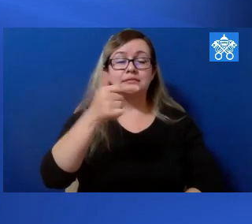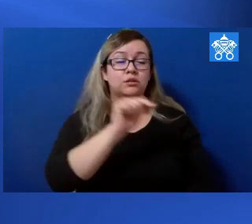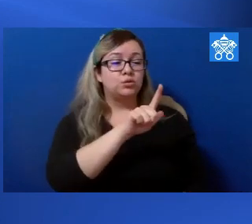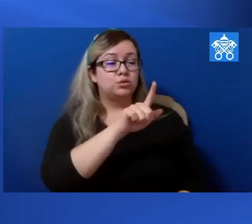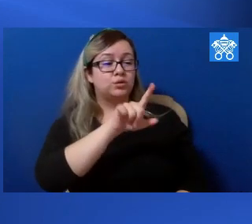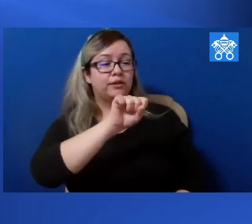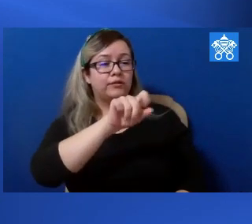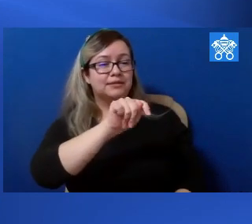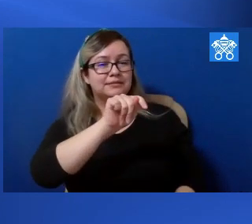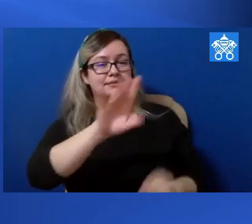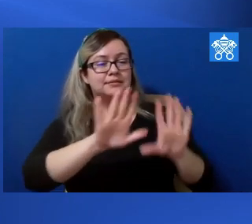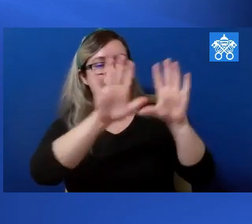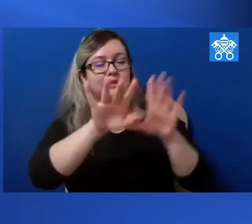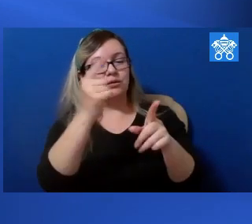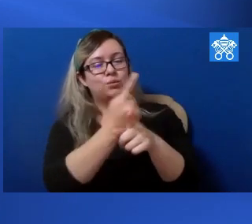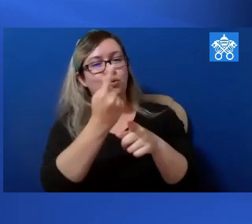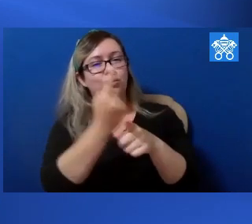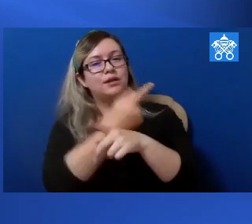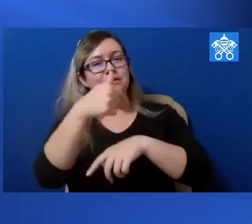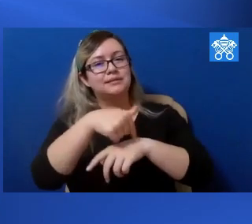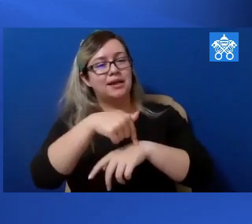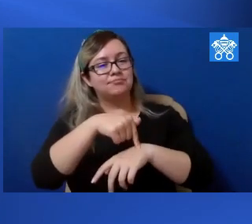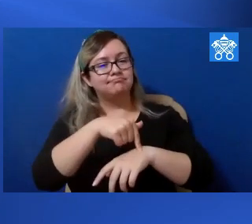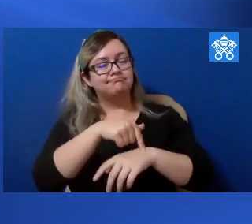21st Sunday in Ordinary Time.